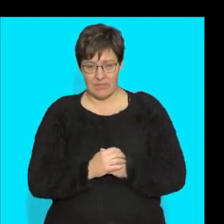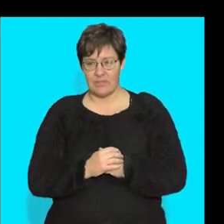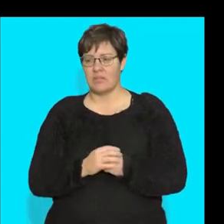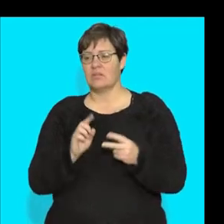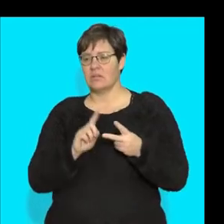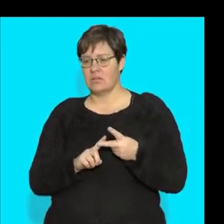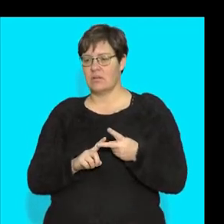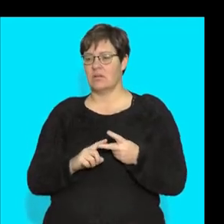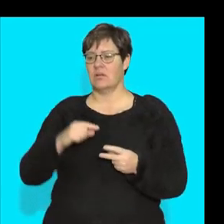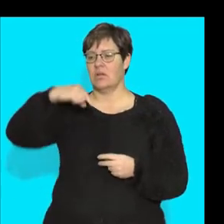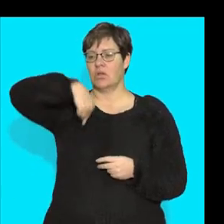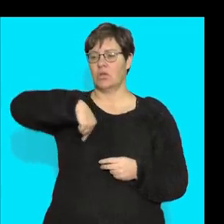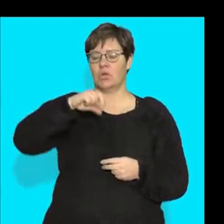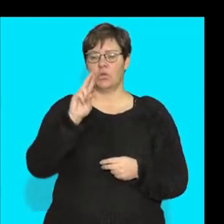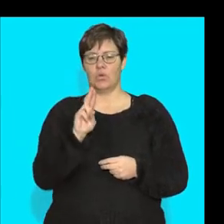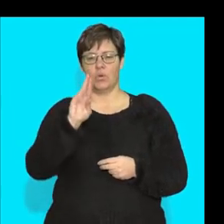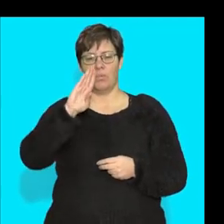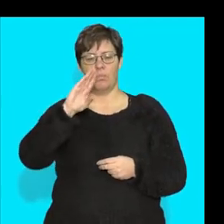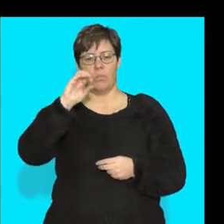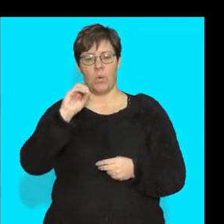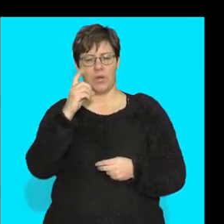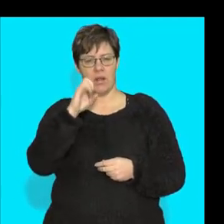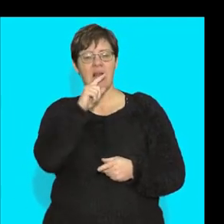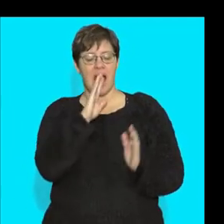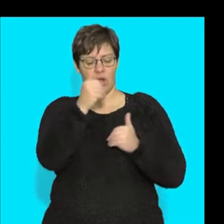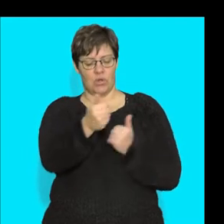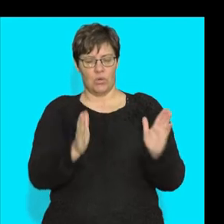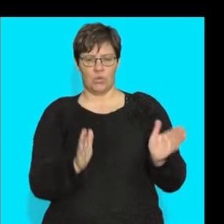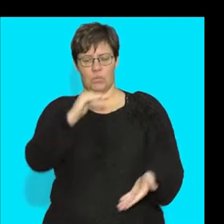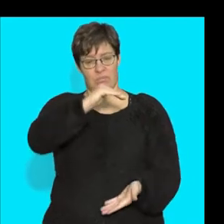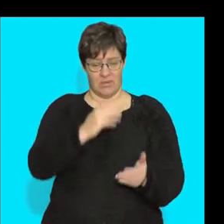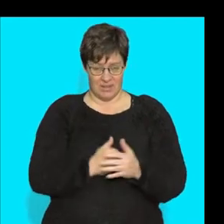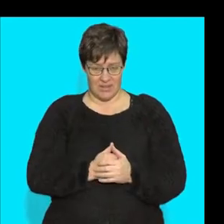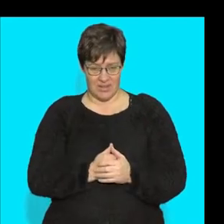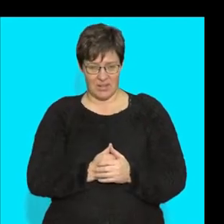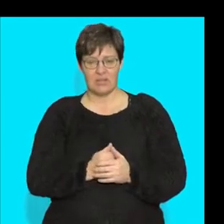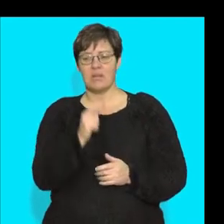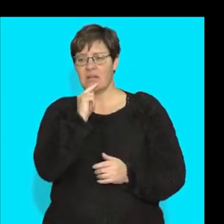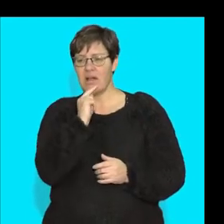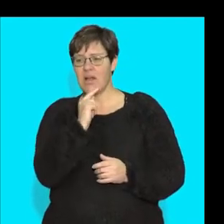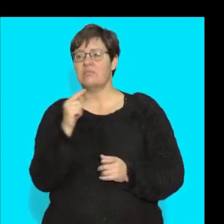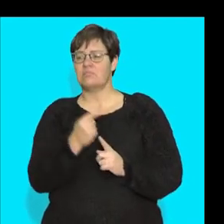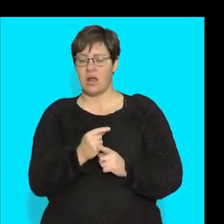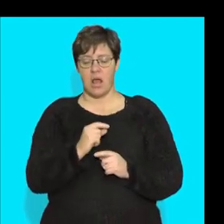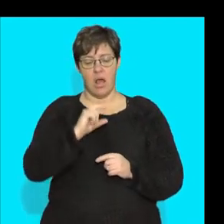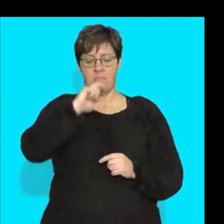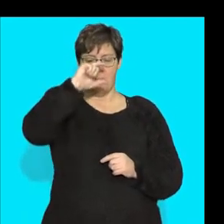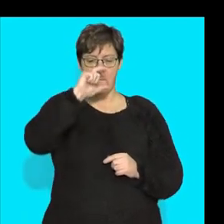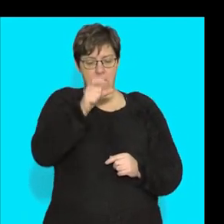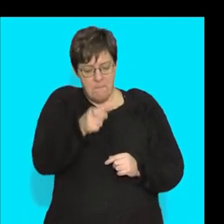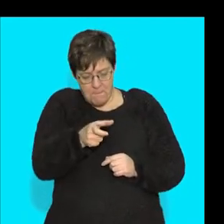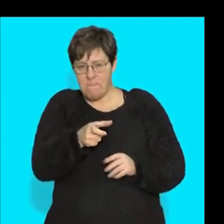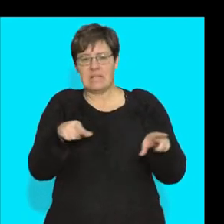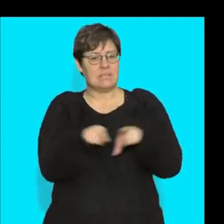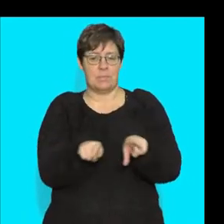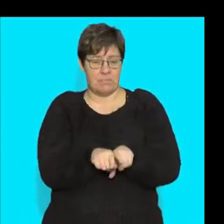Then we looked at cuboidal. What does cuboidal mean? It's a cute shape, all right? It's as high as it is long.